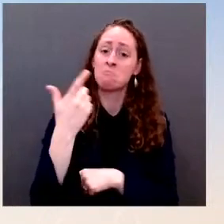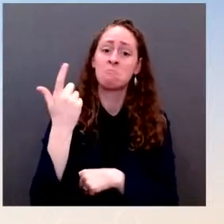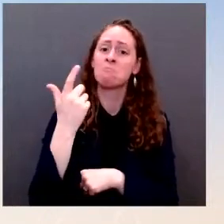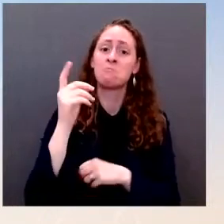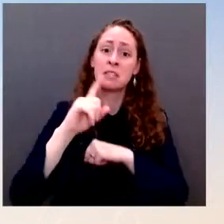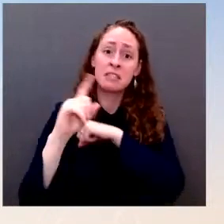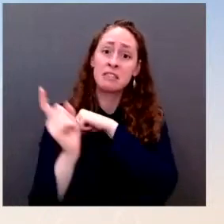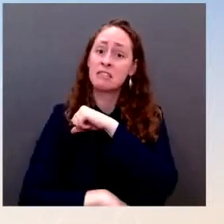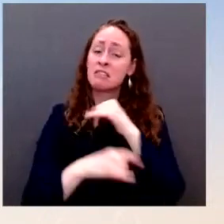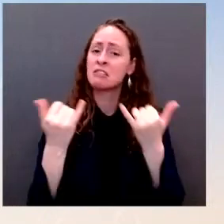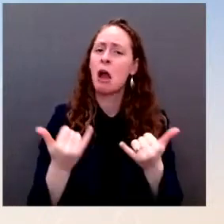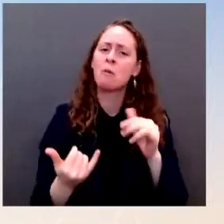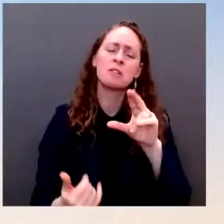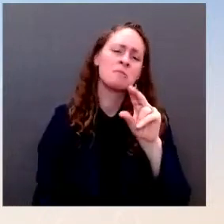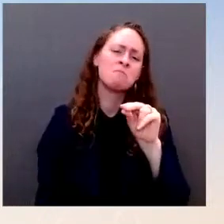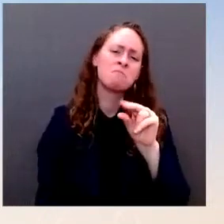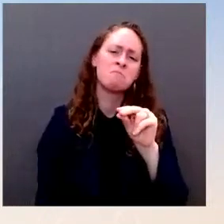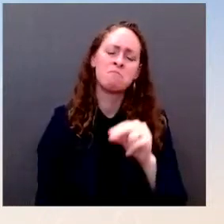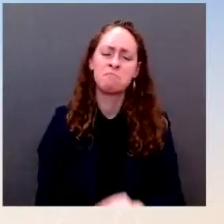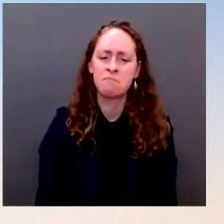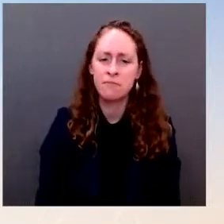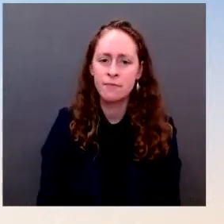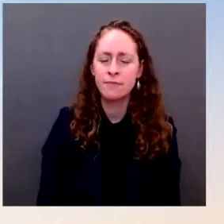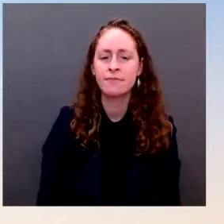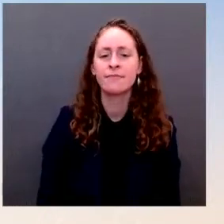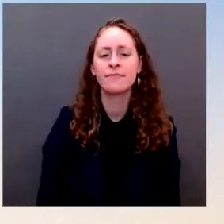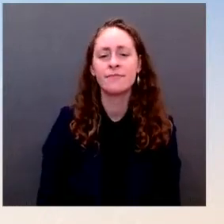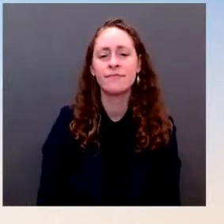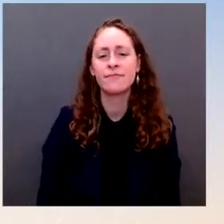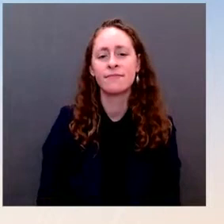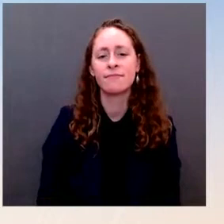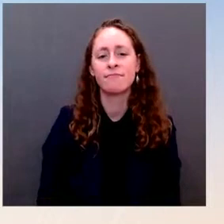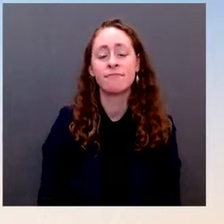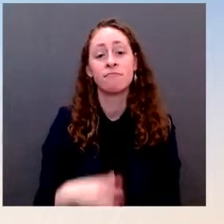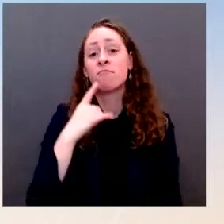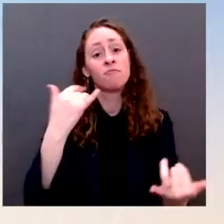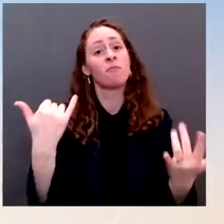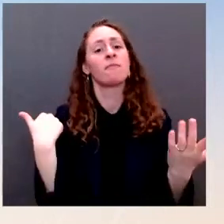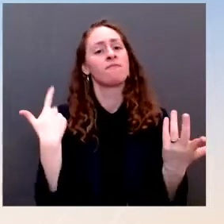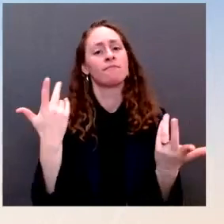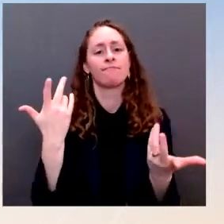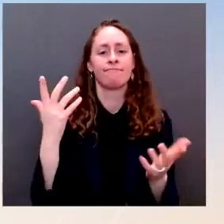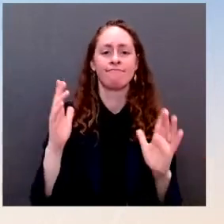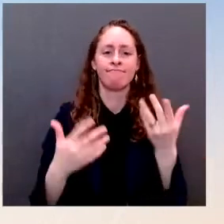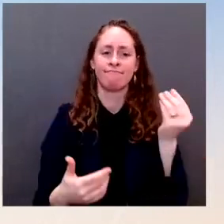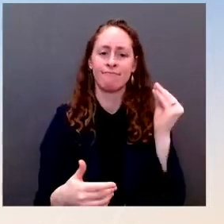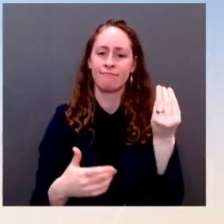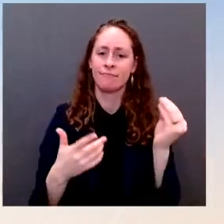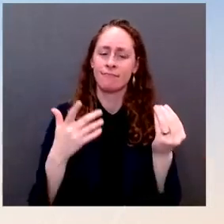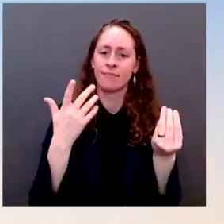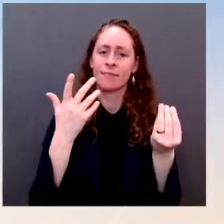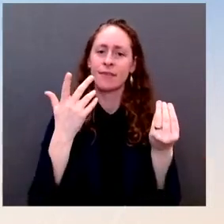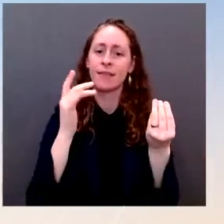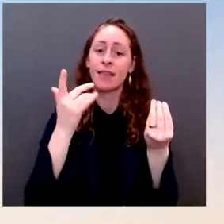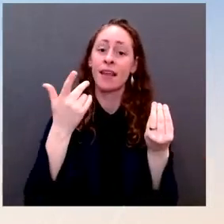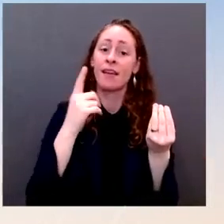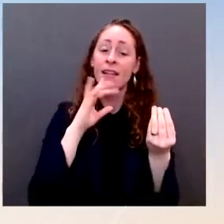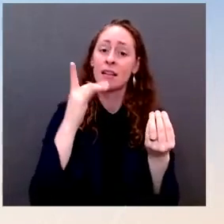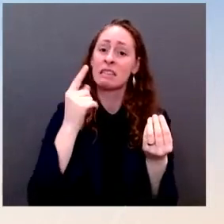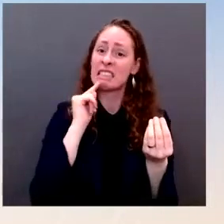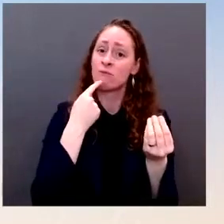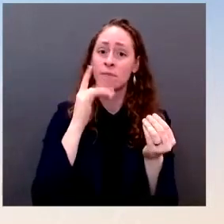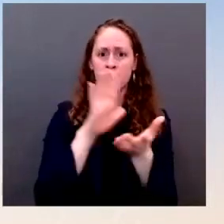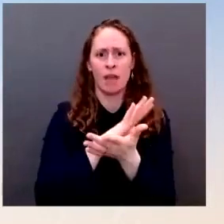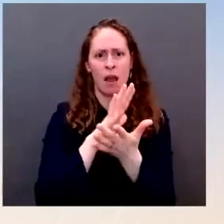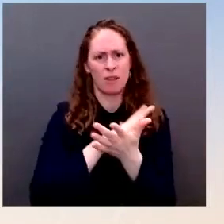devastating package of sanctions, economic sanctions that would have an enormous impact on the Russian economy. It doesn't require congressional action,